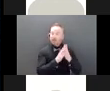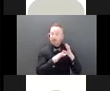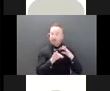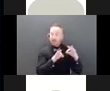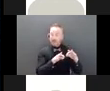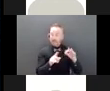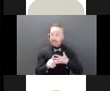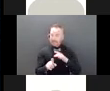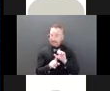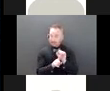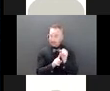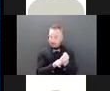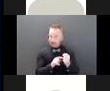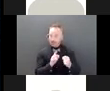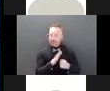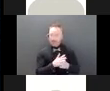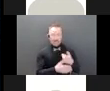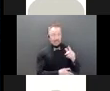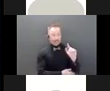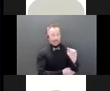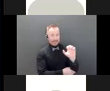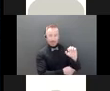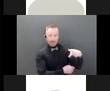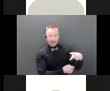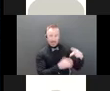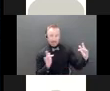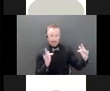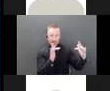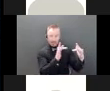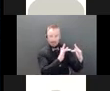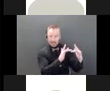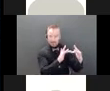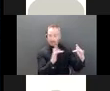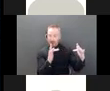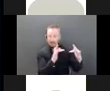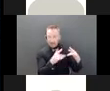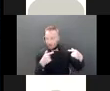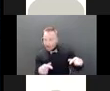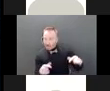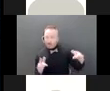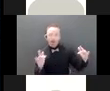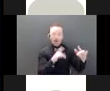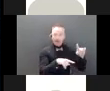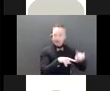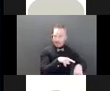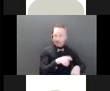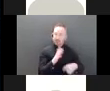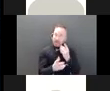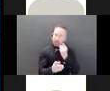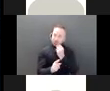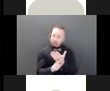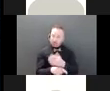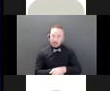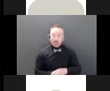in which a trusted contact person might be contacted, and the scope of information that may be shared with them. So if you have